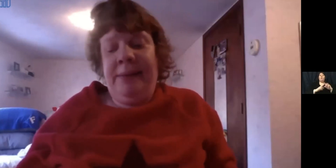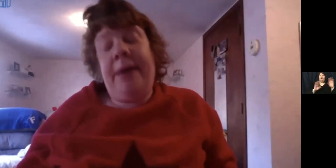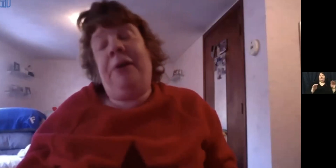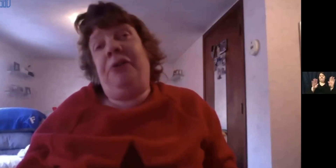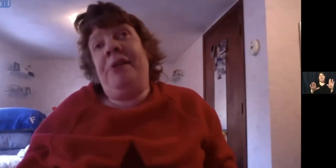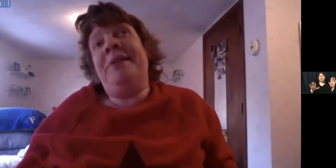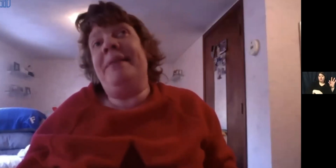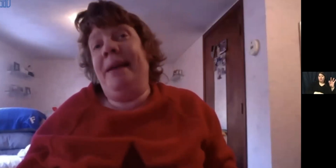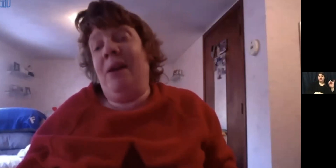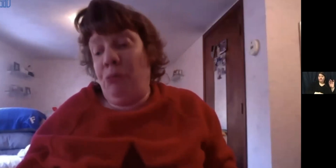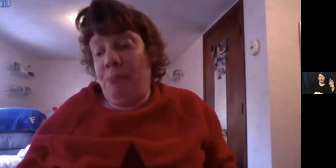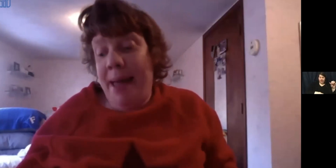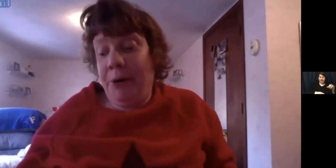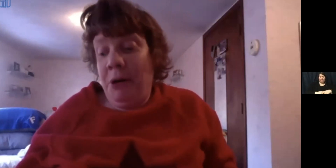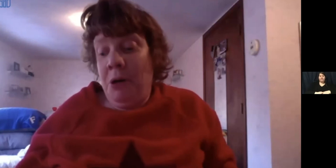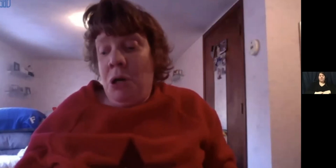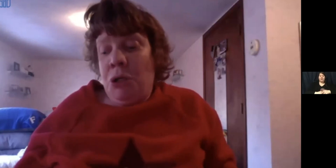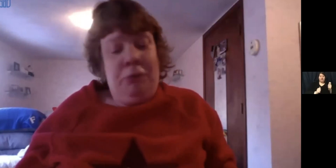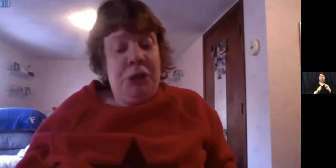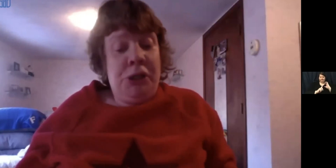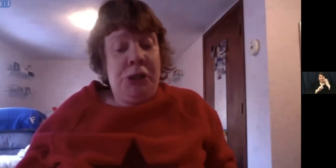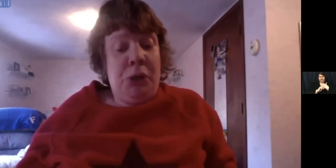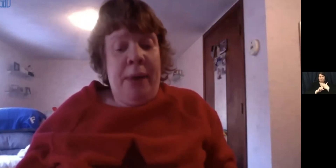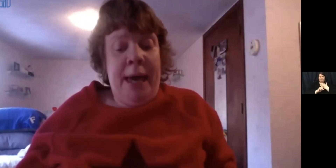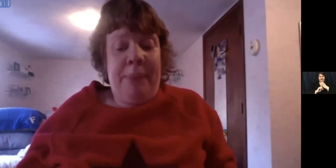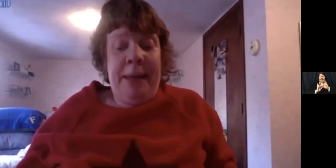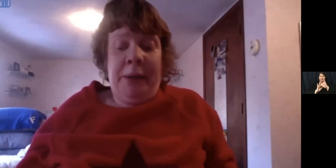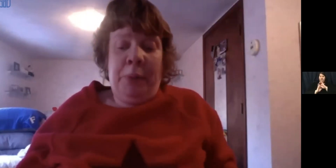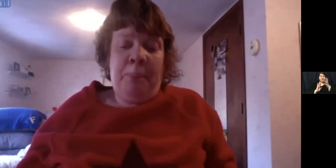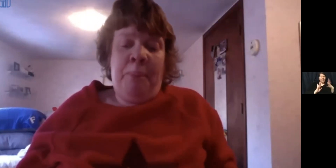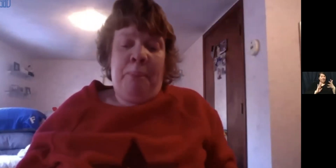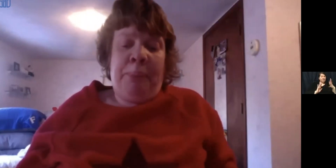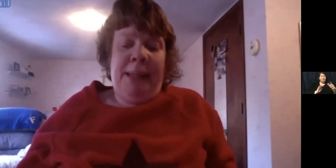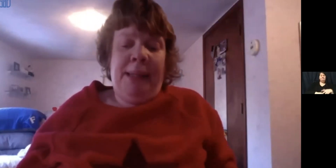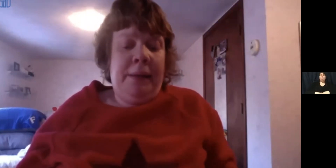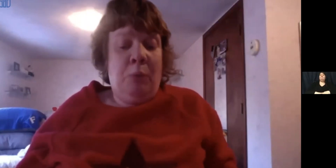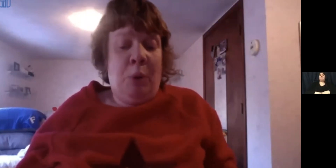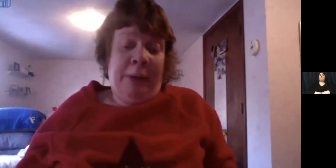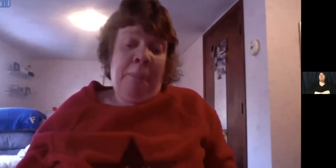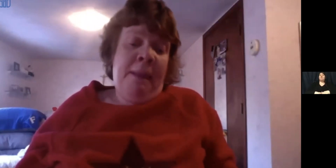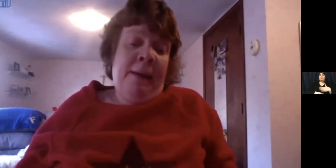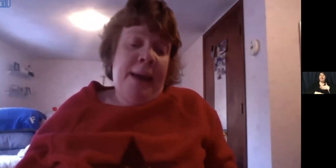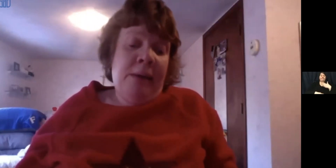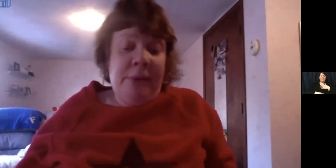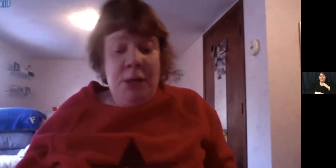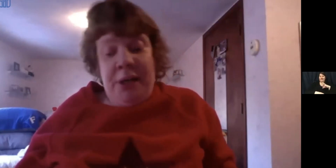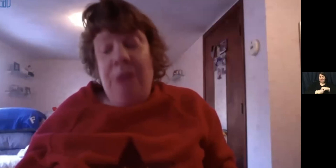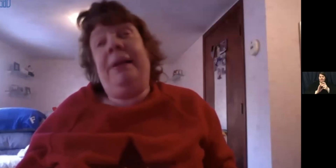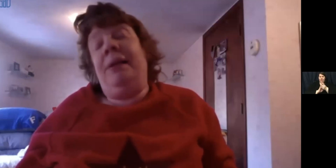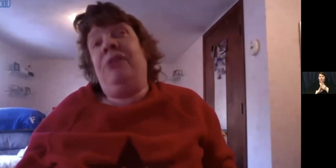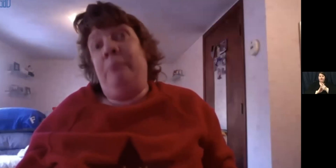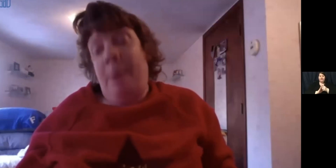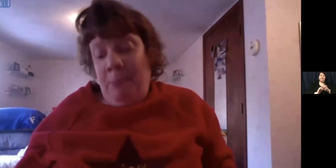playing these characters, nothing else mattered. She was just so happy and completely in the moment. Cassidy